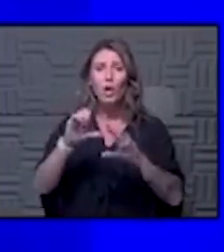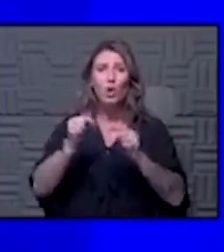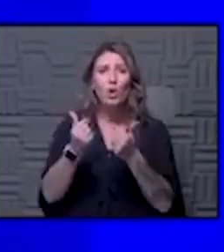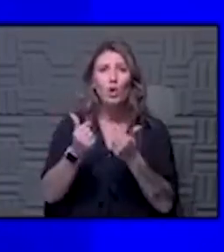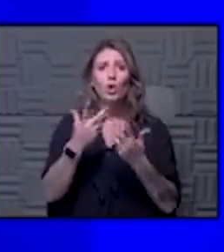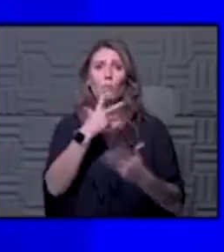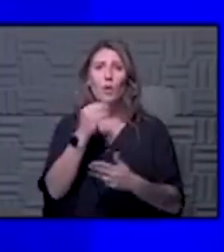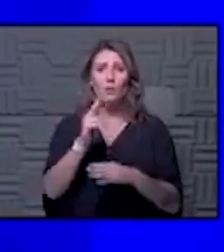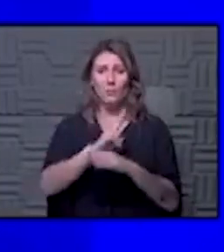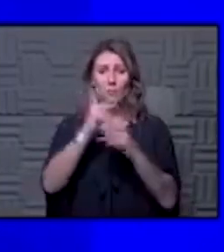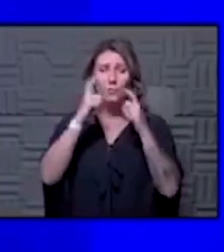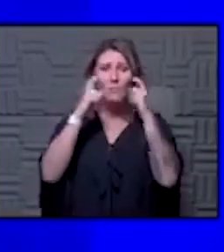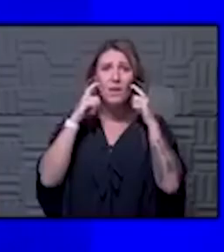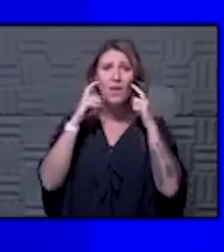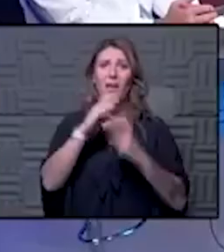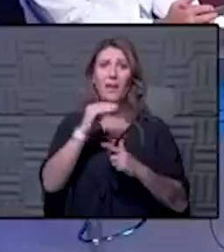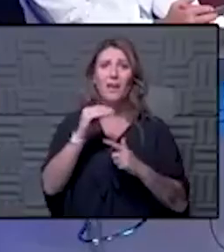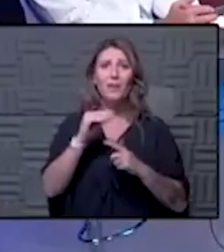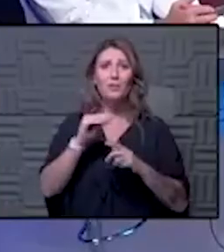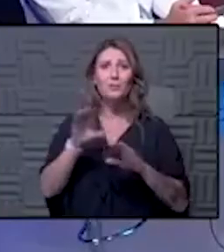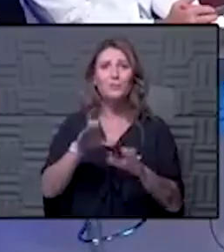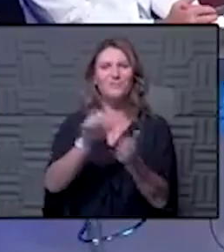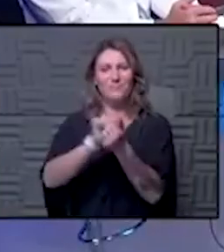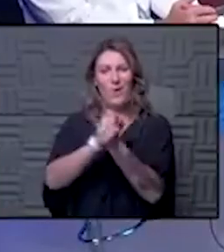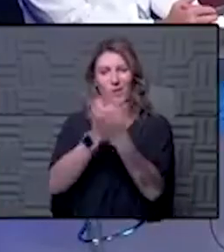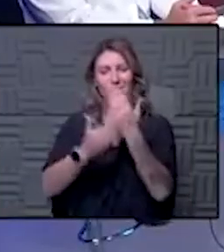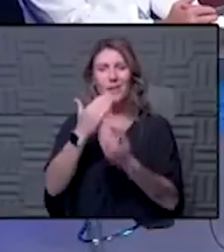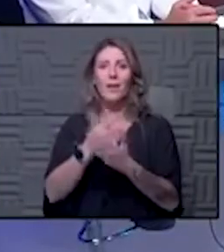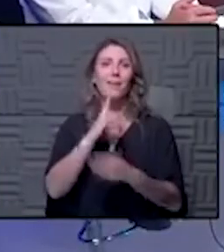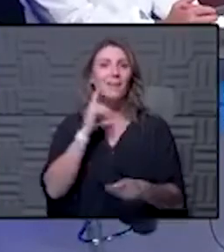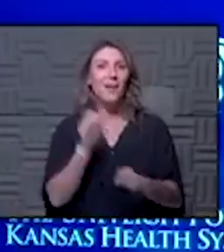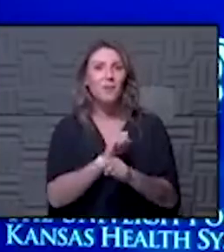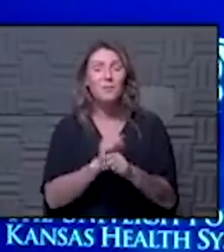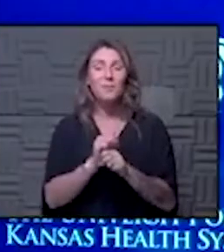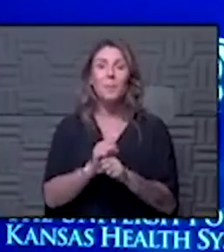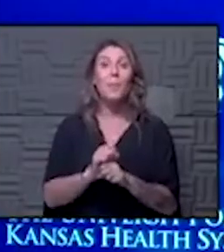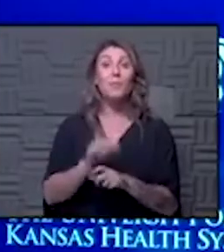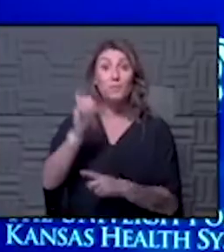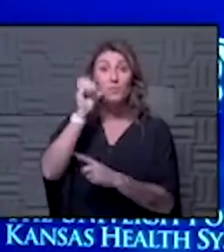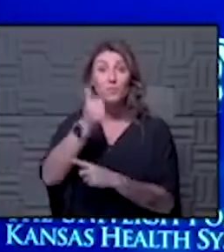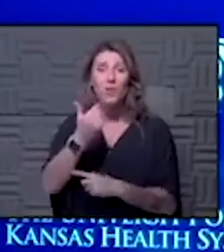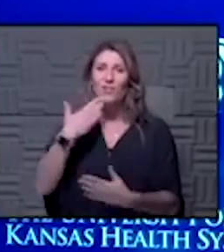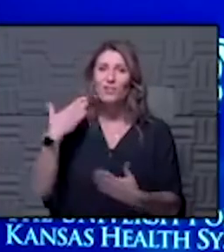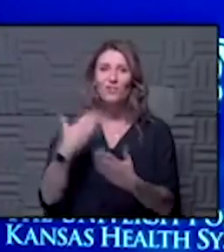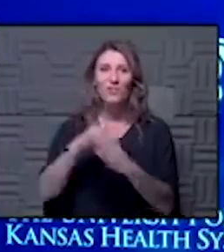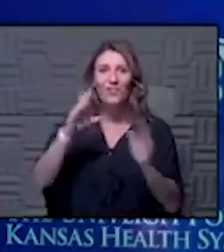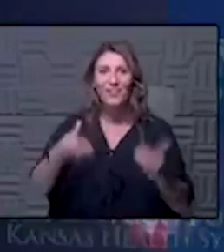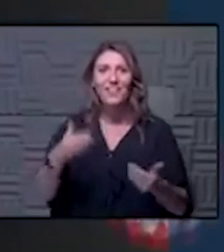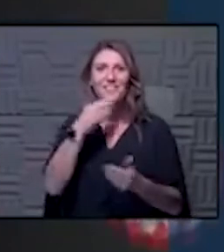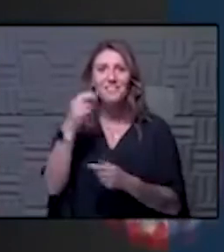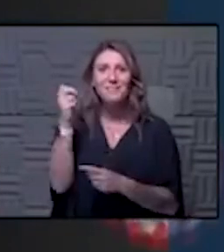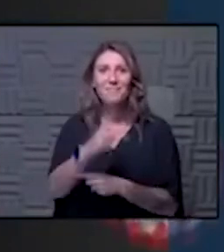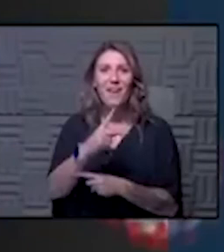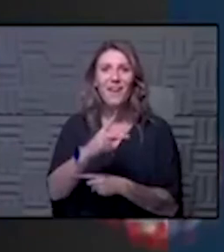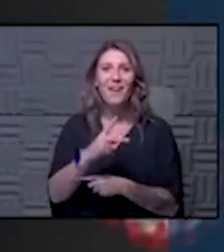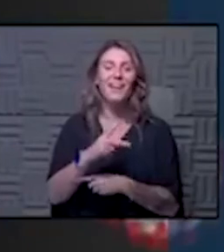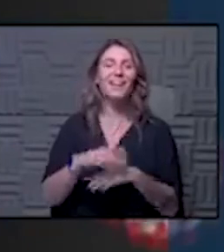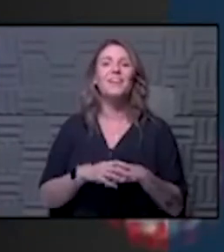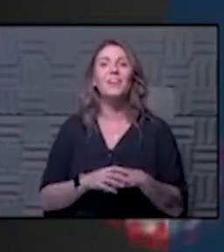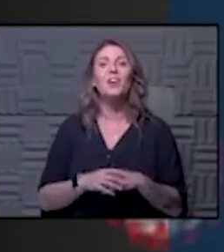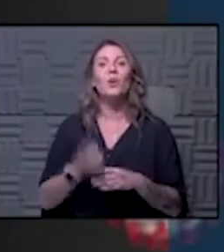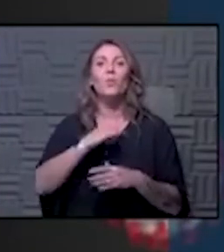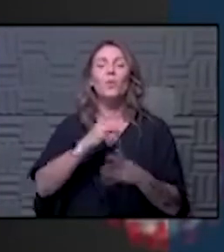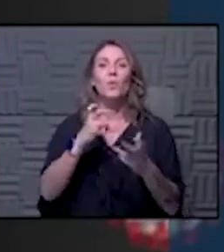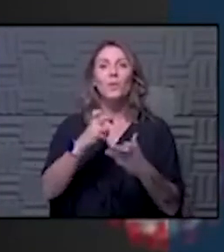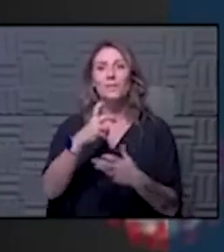mask and perform you know hand hygiene absolutely hey tomorrow we got some good guests coming back on our program so we want to talk a